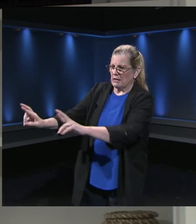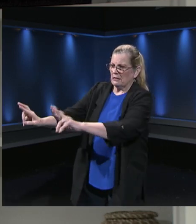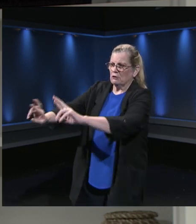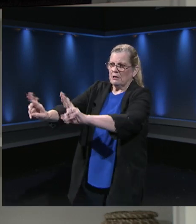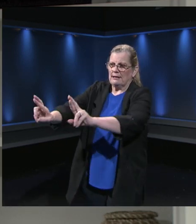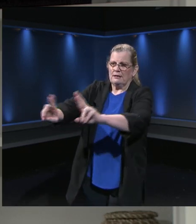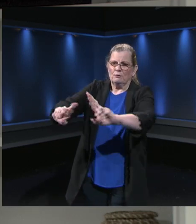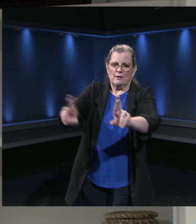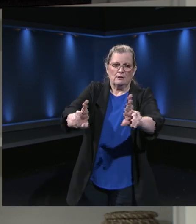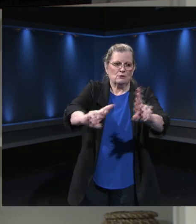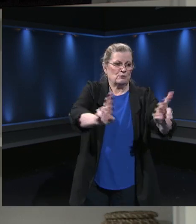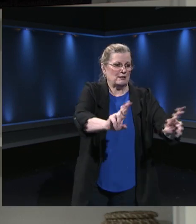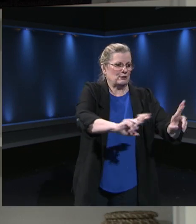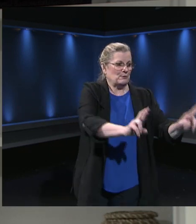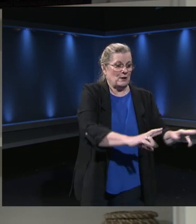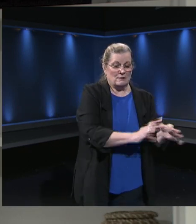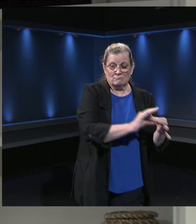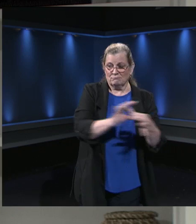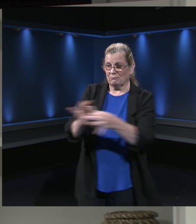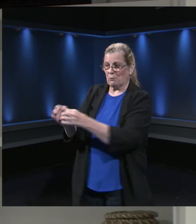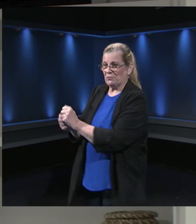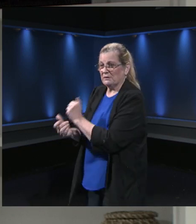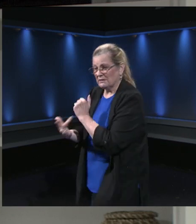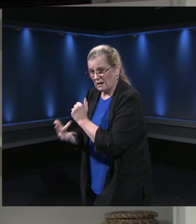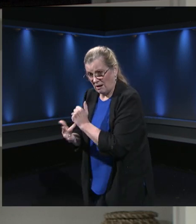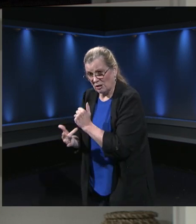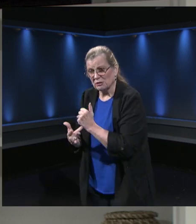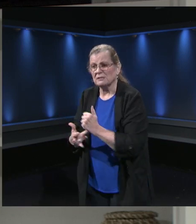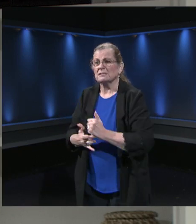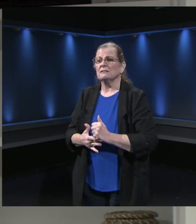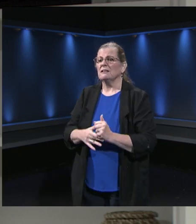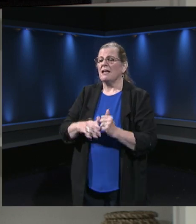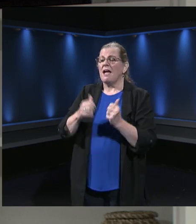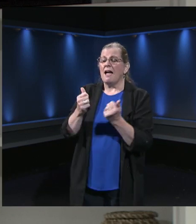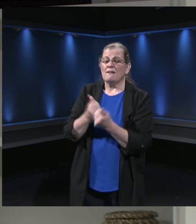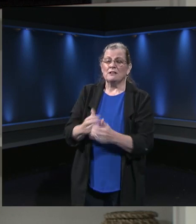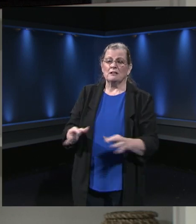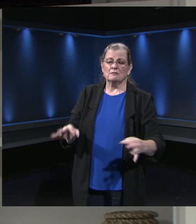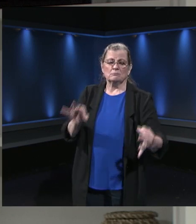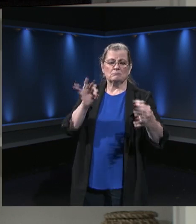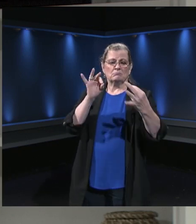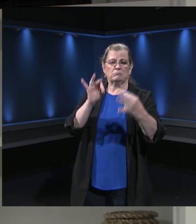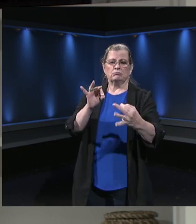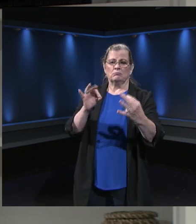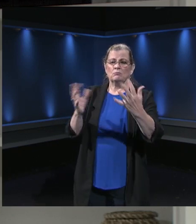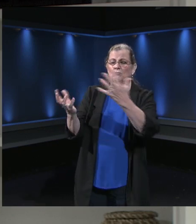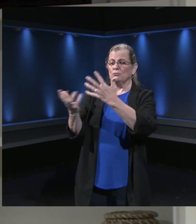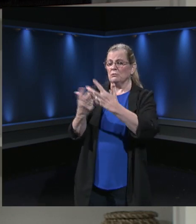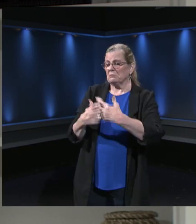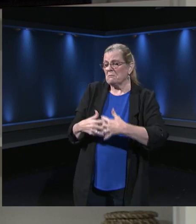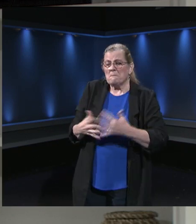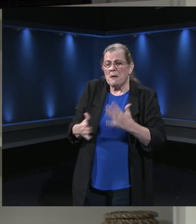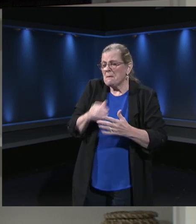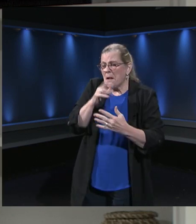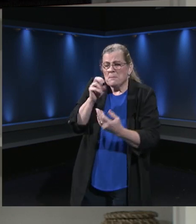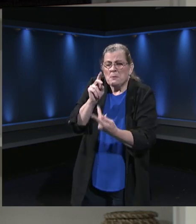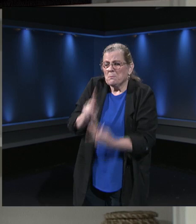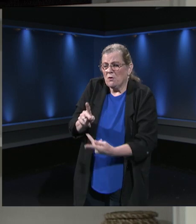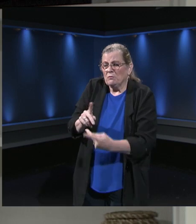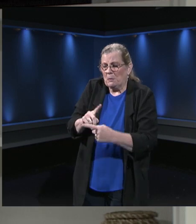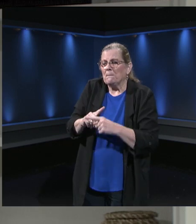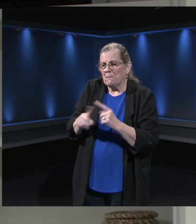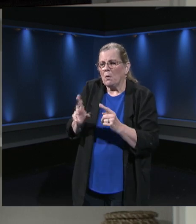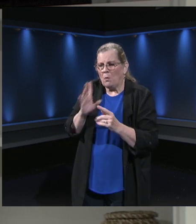they're not. We hope they're few and far between. But if they happen, we will be prepared to take the steps necessary to